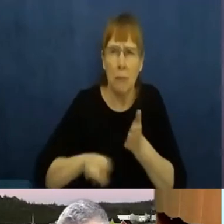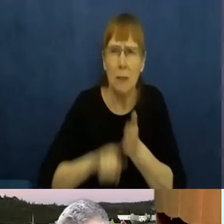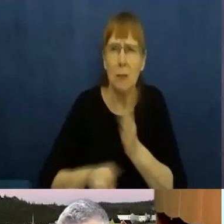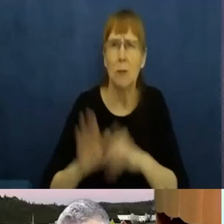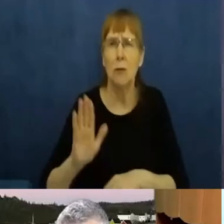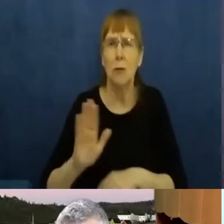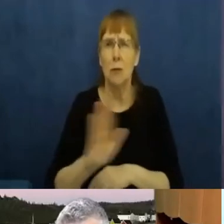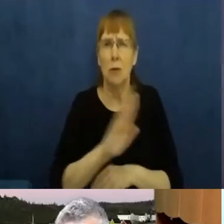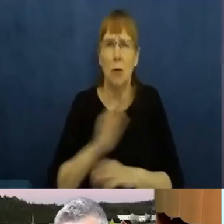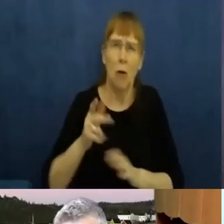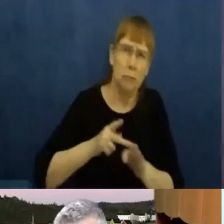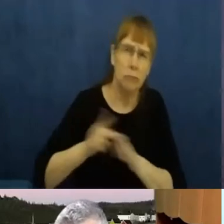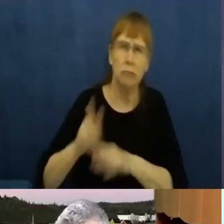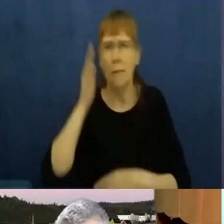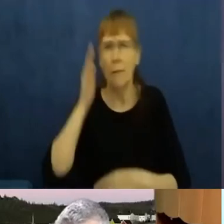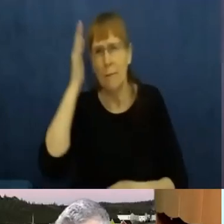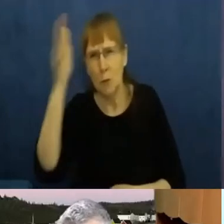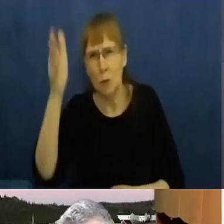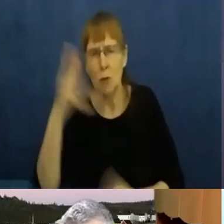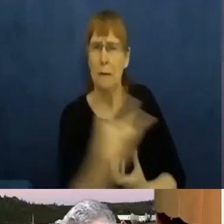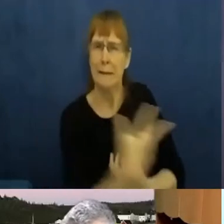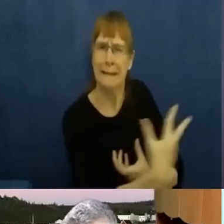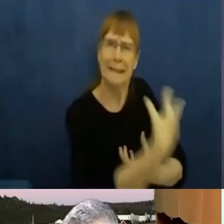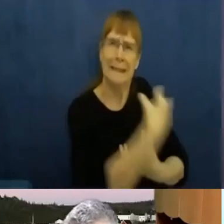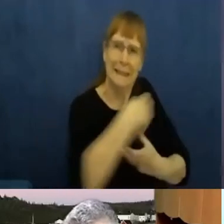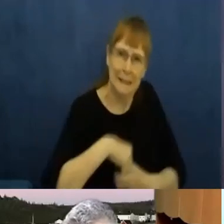with the scholars to take away. Thank you.